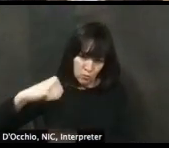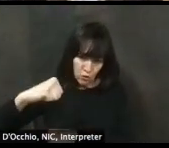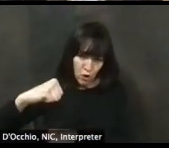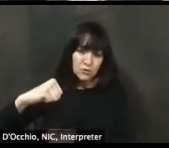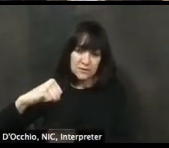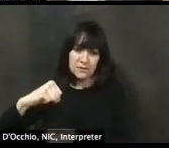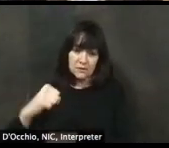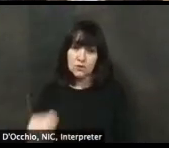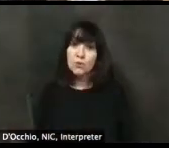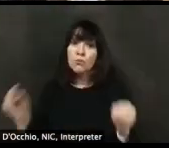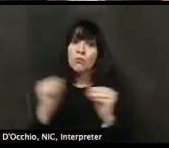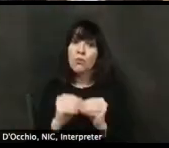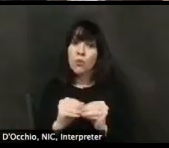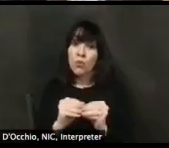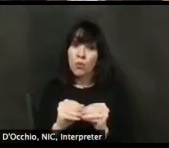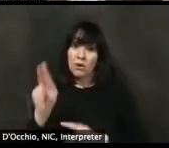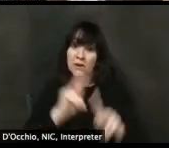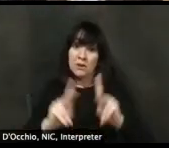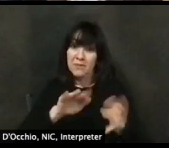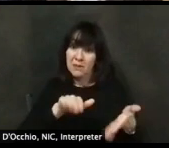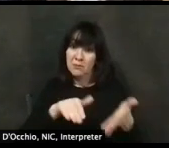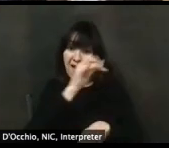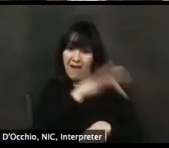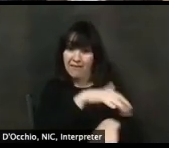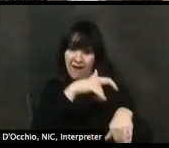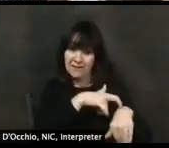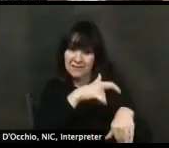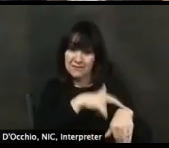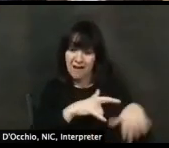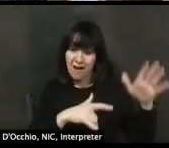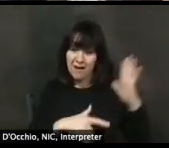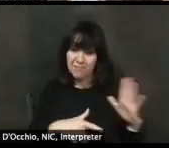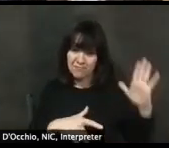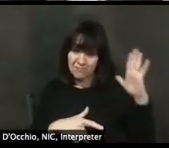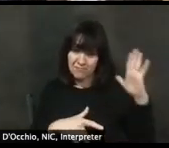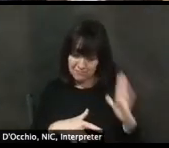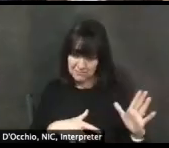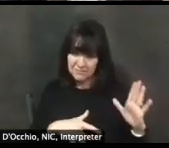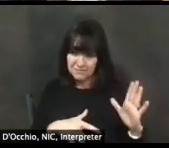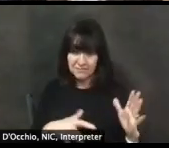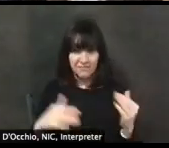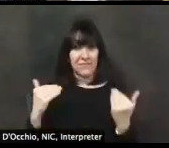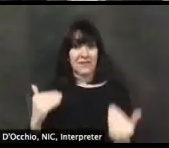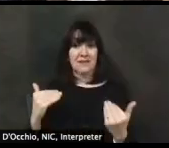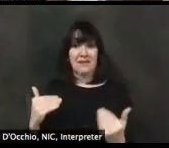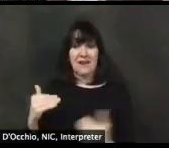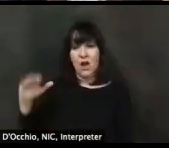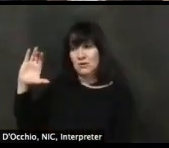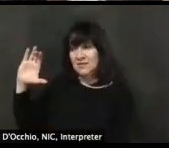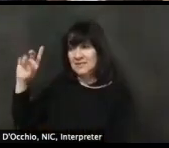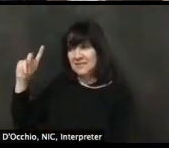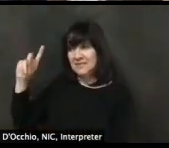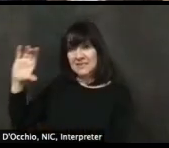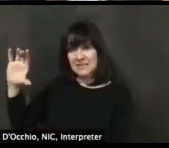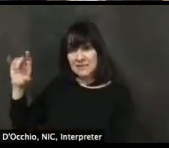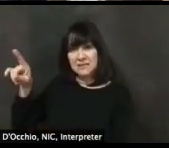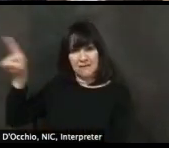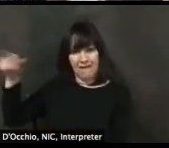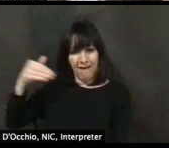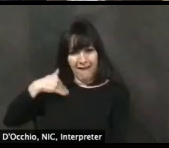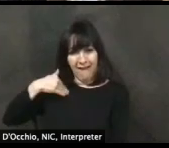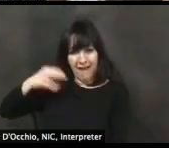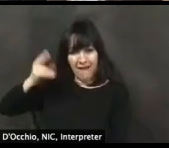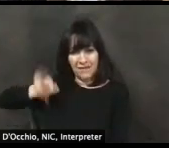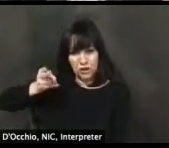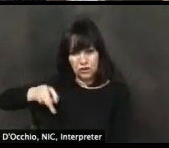continue with their protective measures. And I think our CDC and others are genuinely looking for that balance. And so